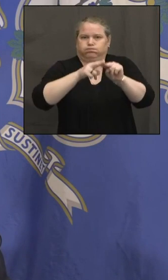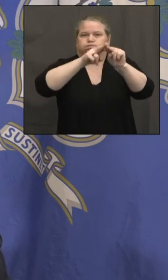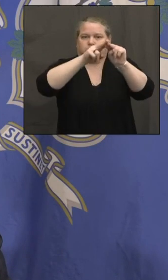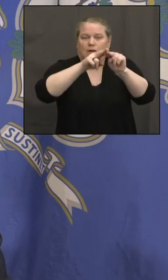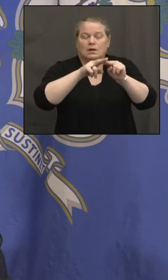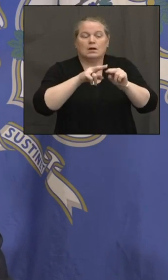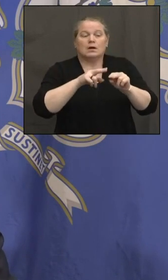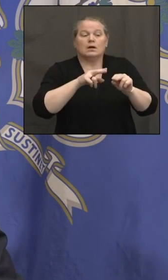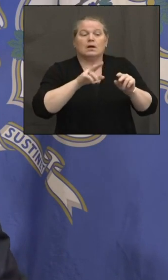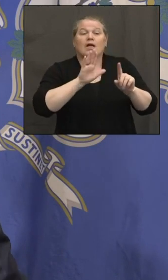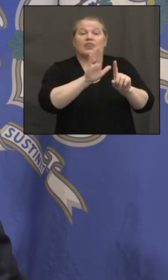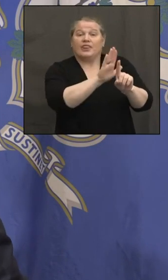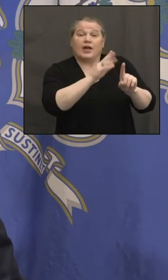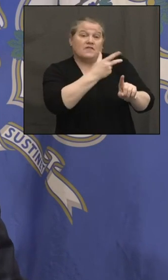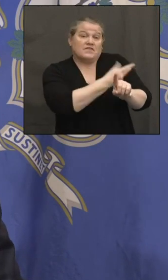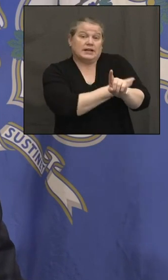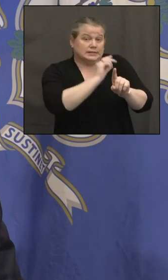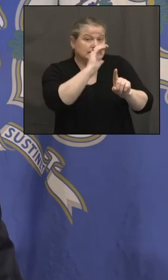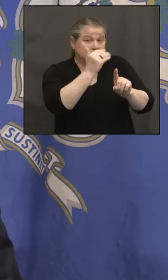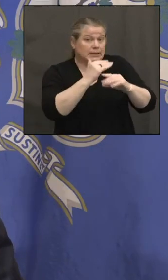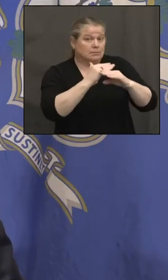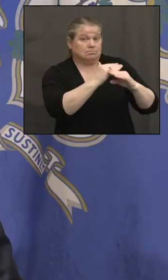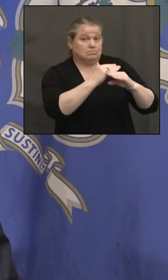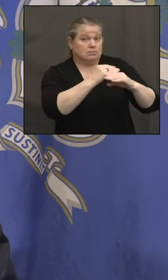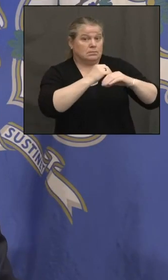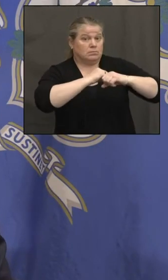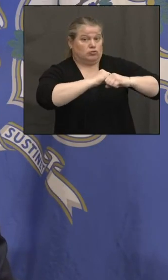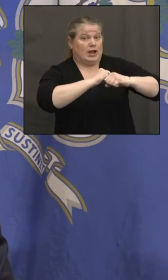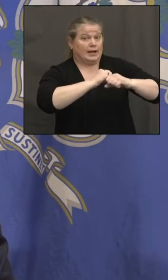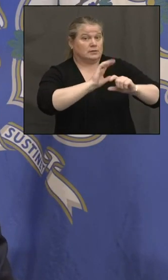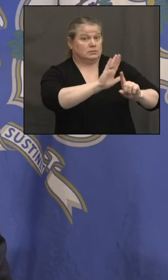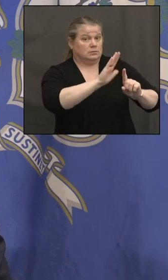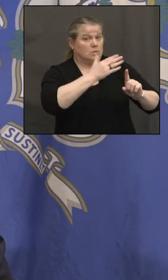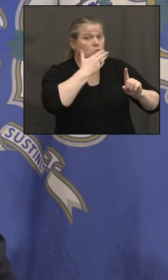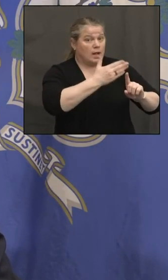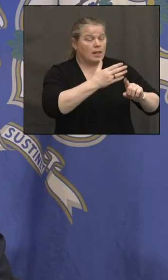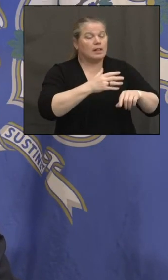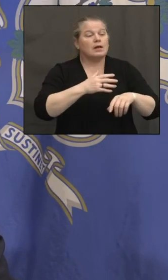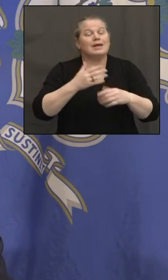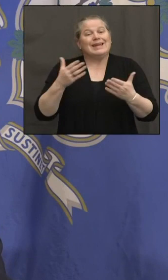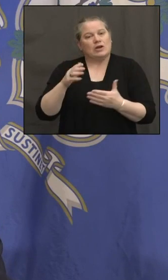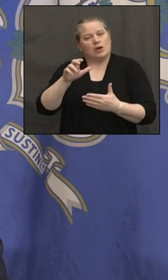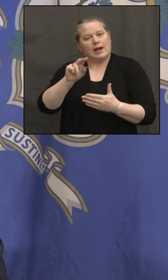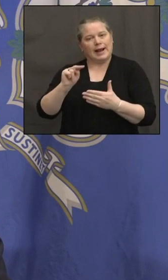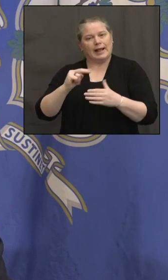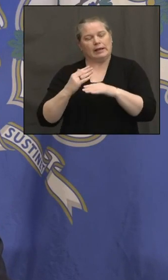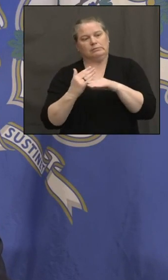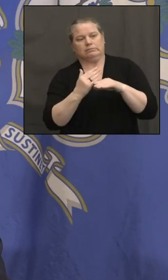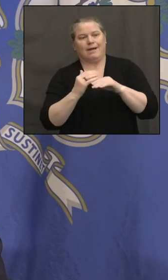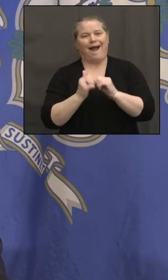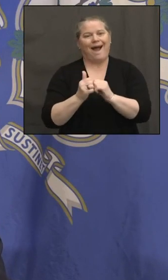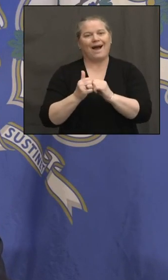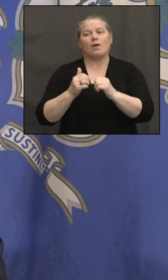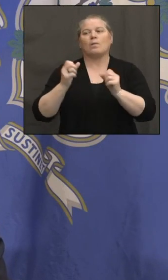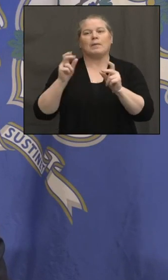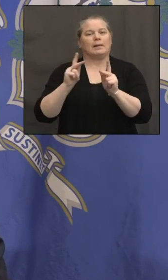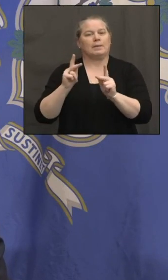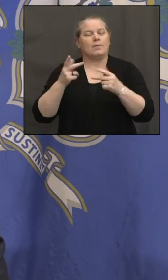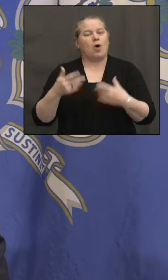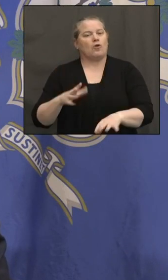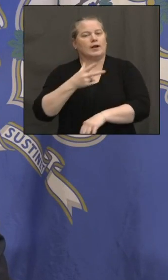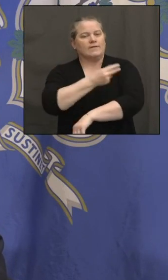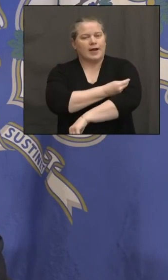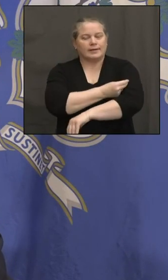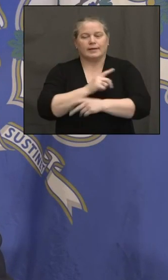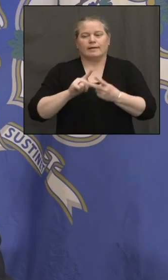in Connecticut is the number of people we have been vaccinated, number of people who have already had antibodies from previous infections. So